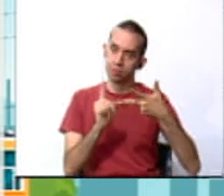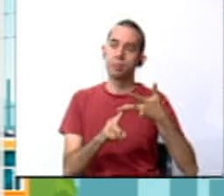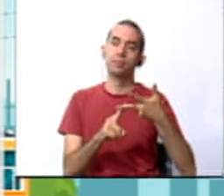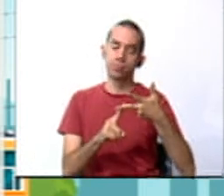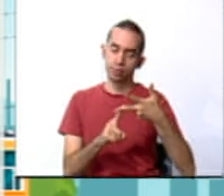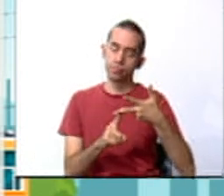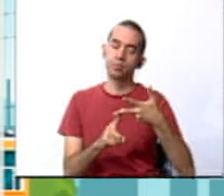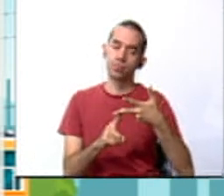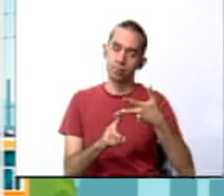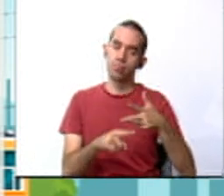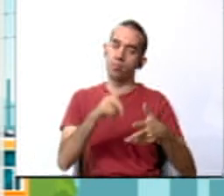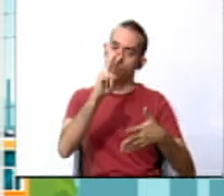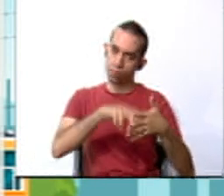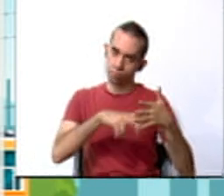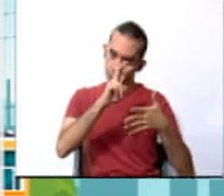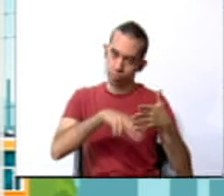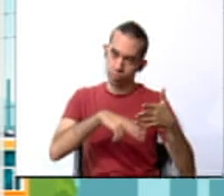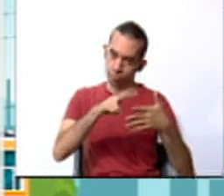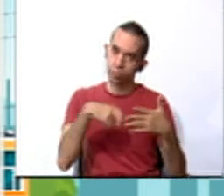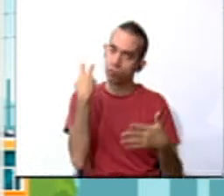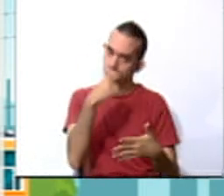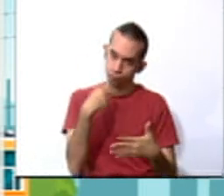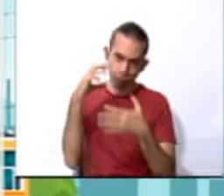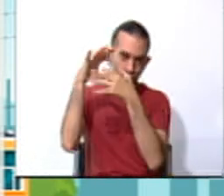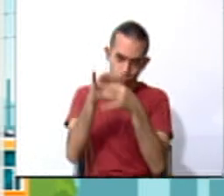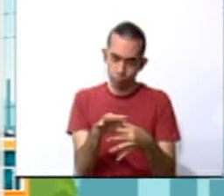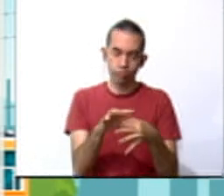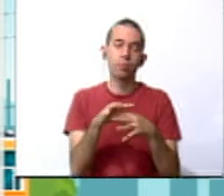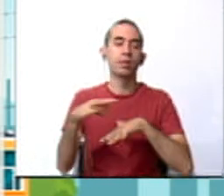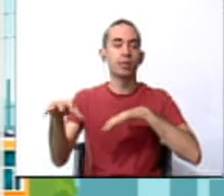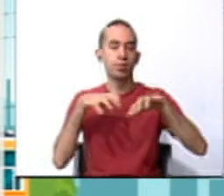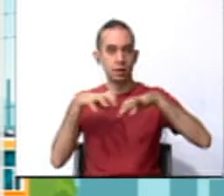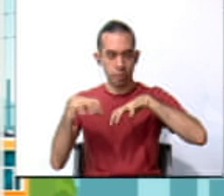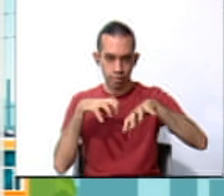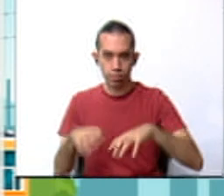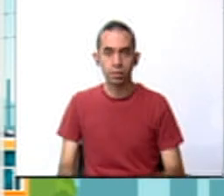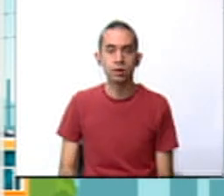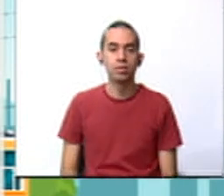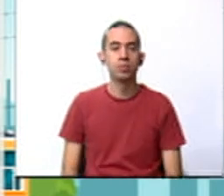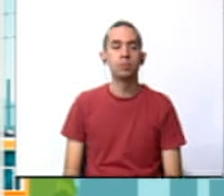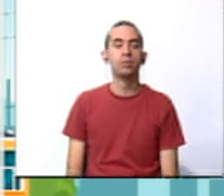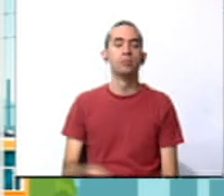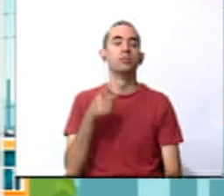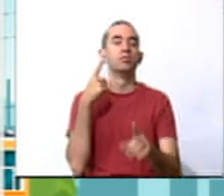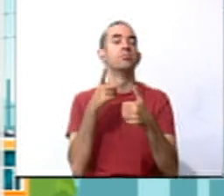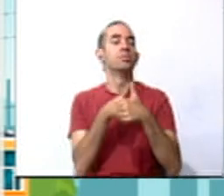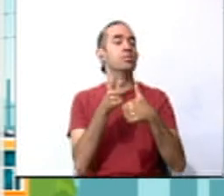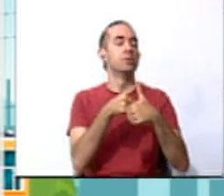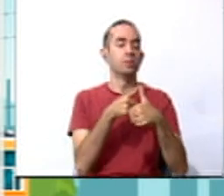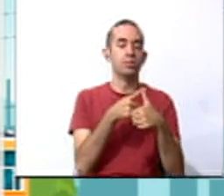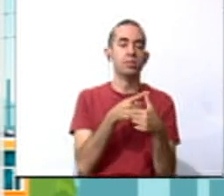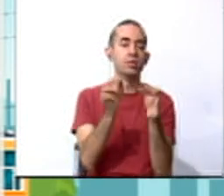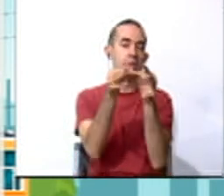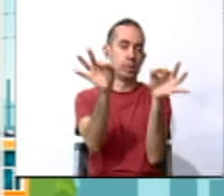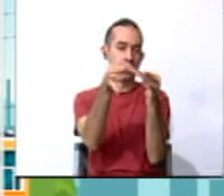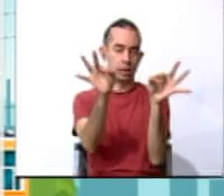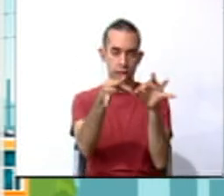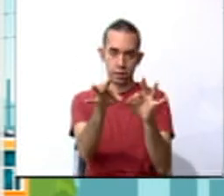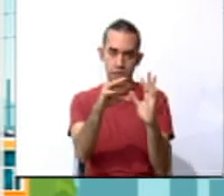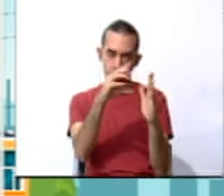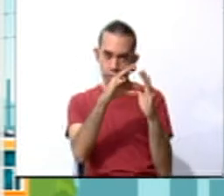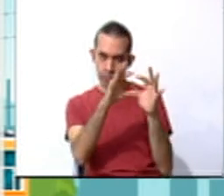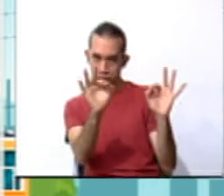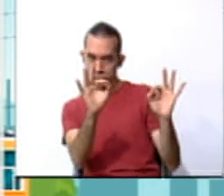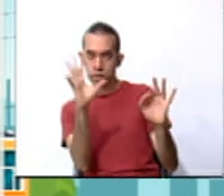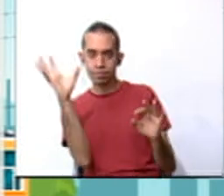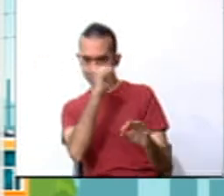our reading phonemic awareness activity. We are going to recognize short text messages as well as